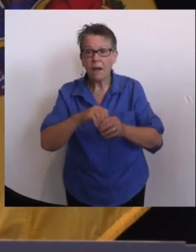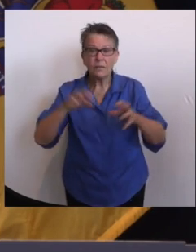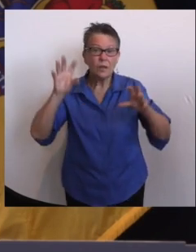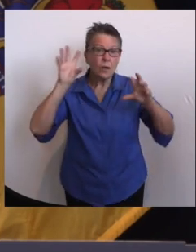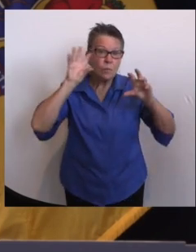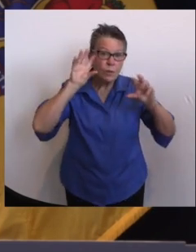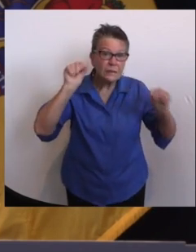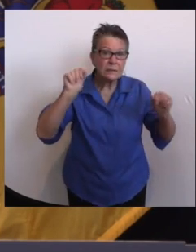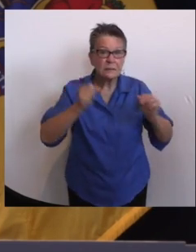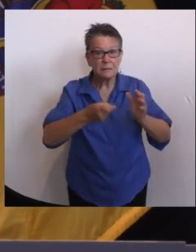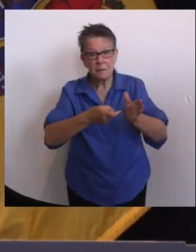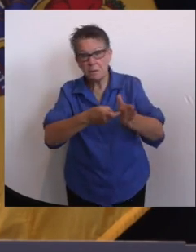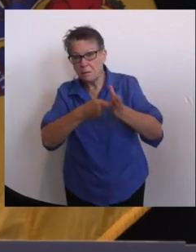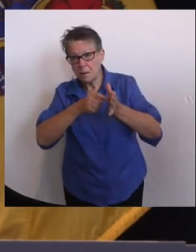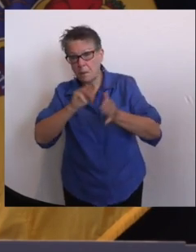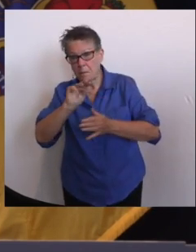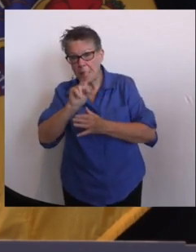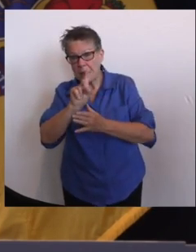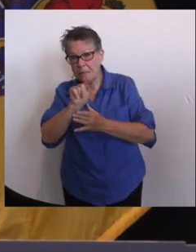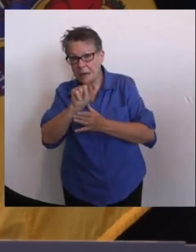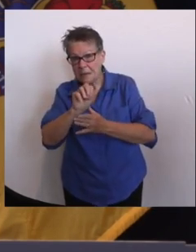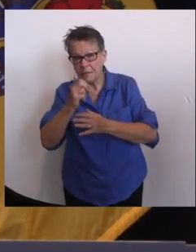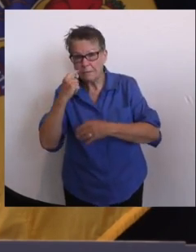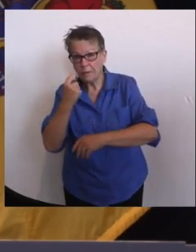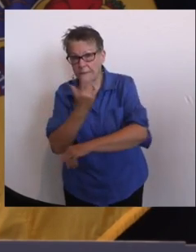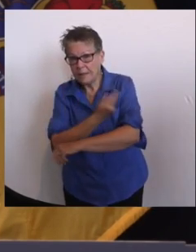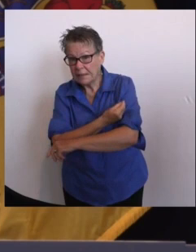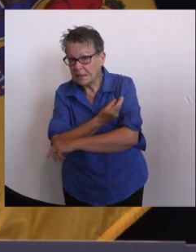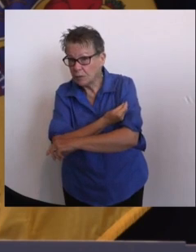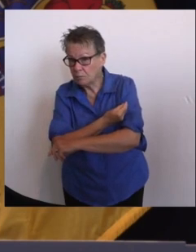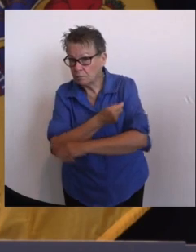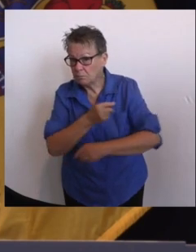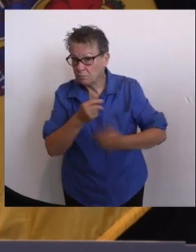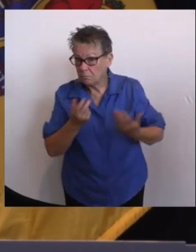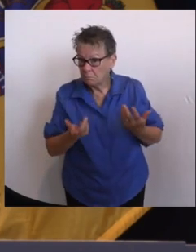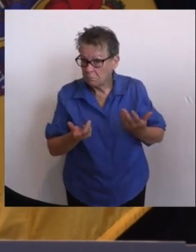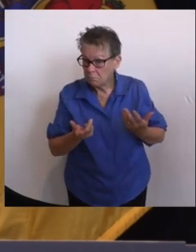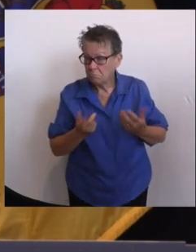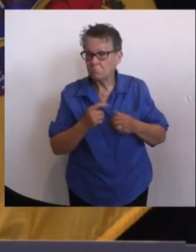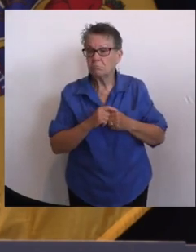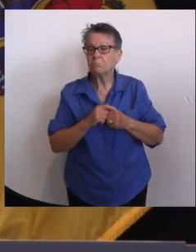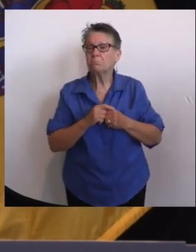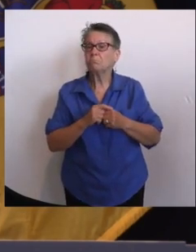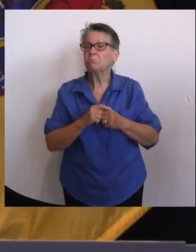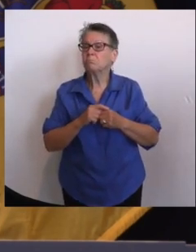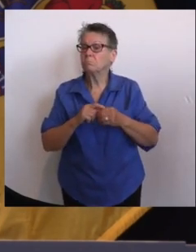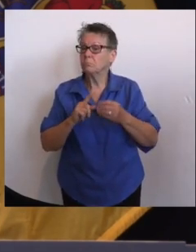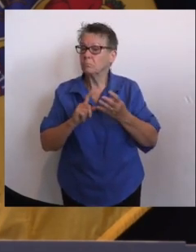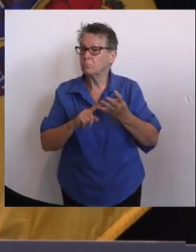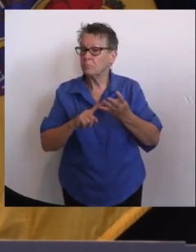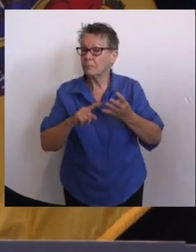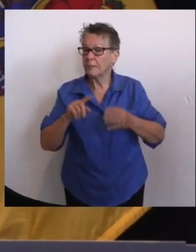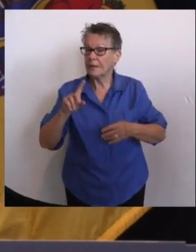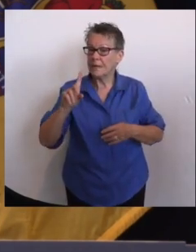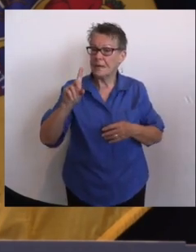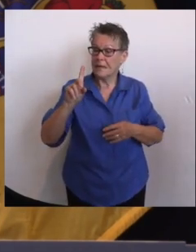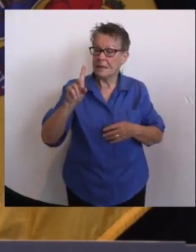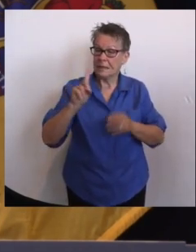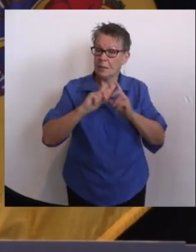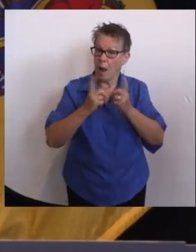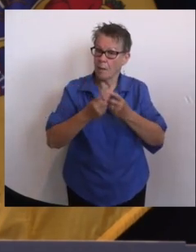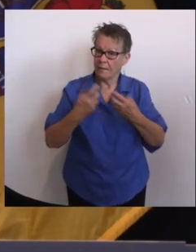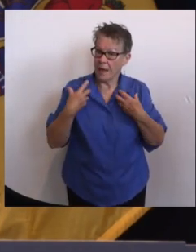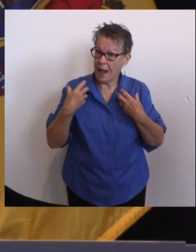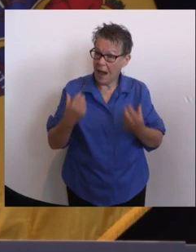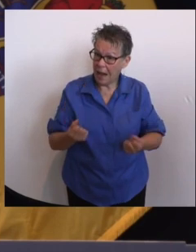is the state's variant testing capacity robust enough to detect and stay ahead of new variants? Are you sequencing breakthrough cases for variants? And do you